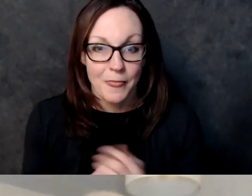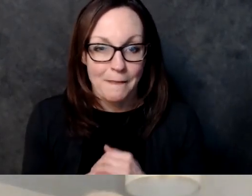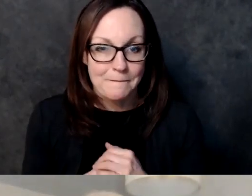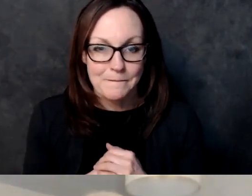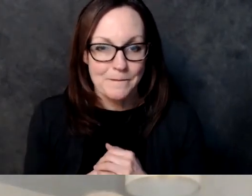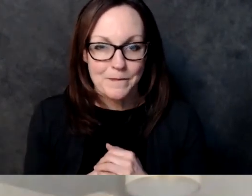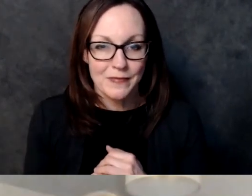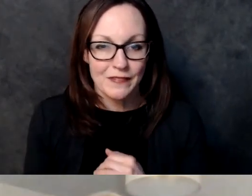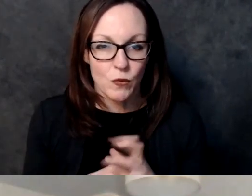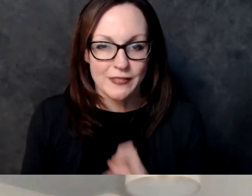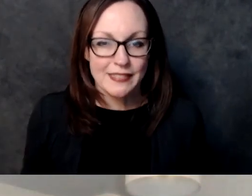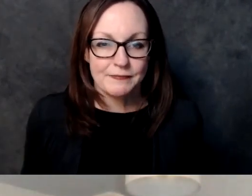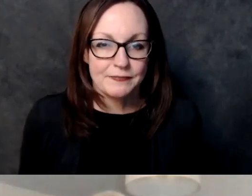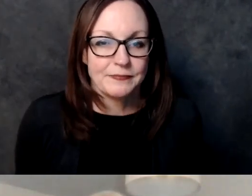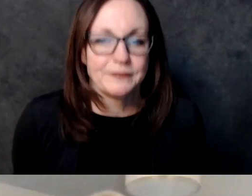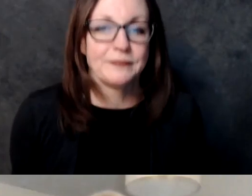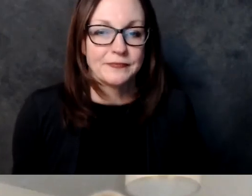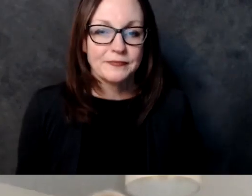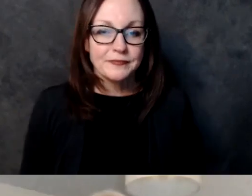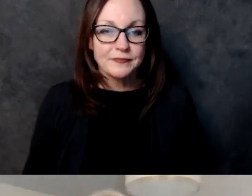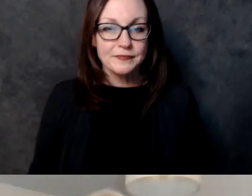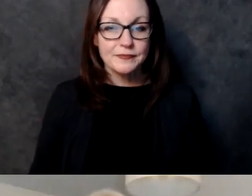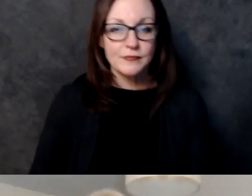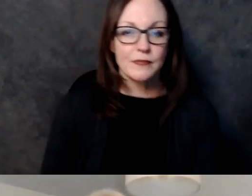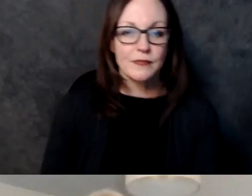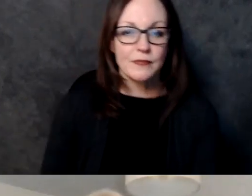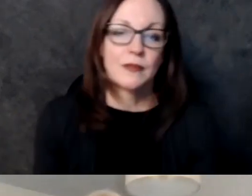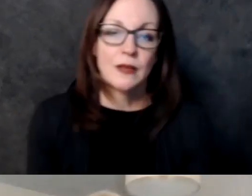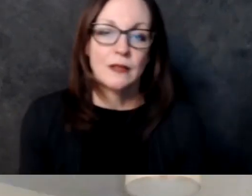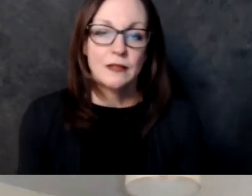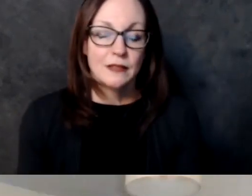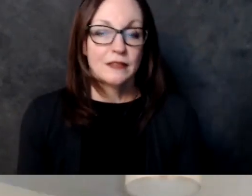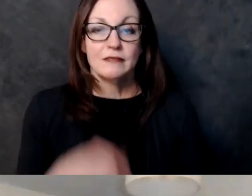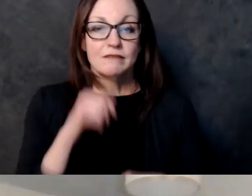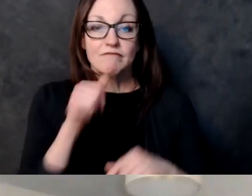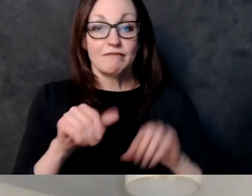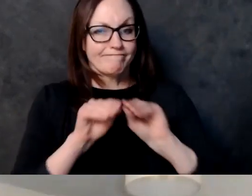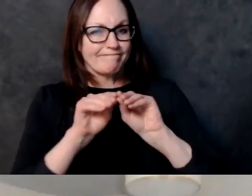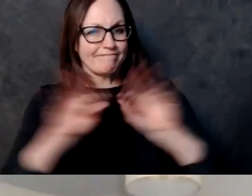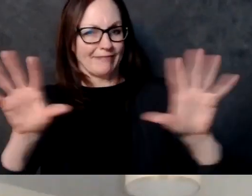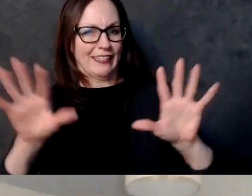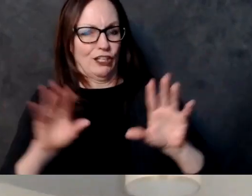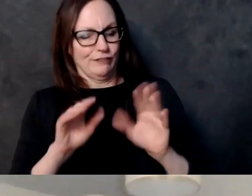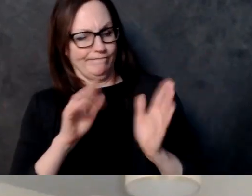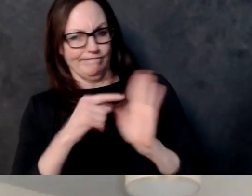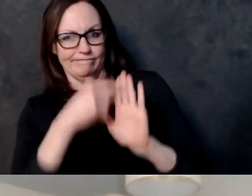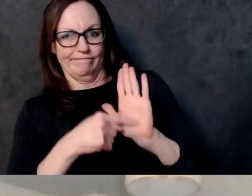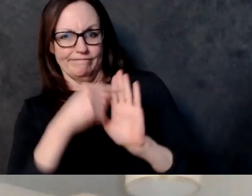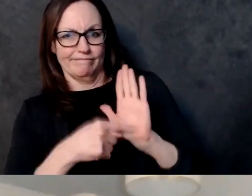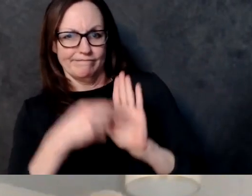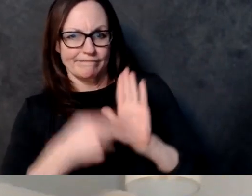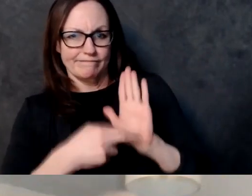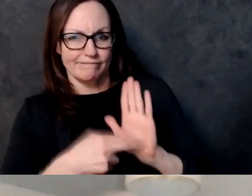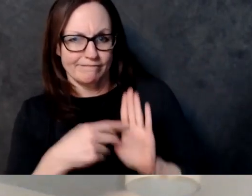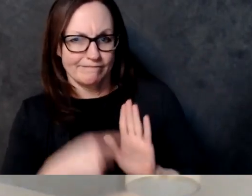kind of baffled as to the question um i mean covid has affected everybody's lives including police and